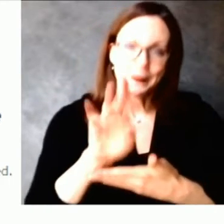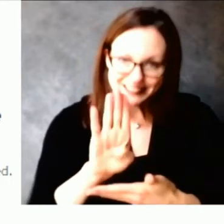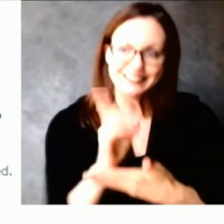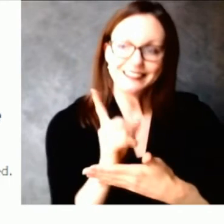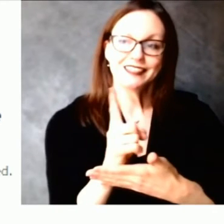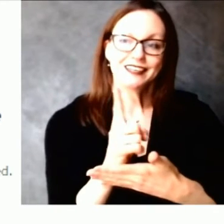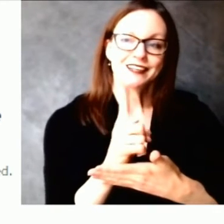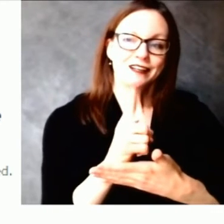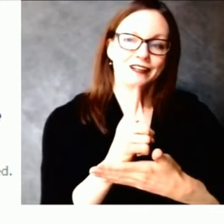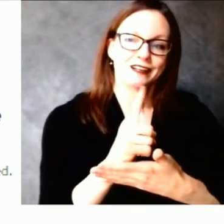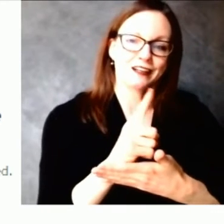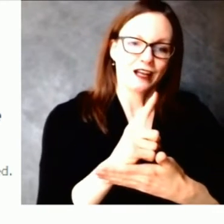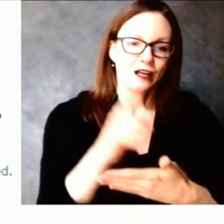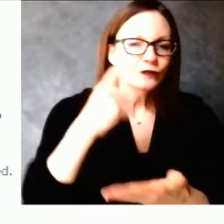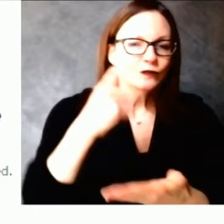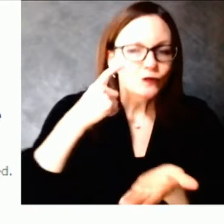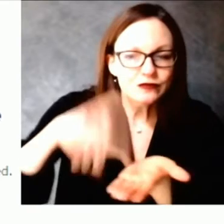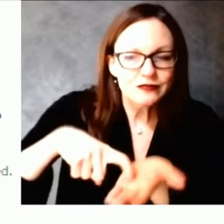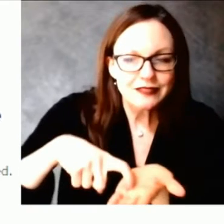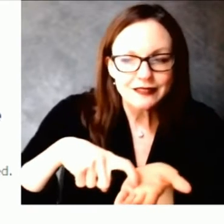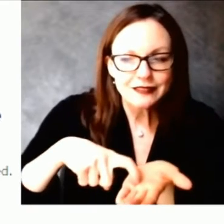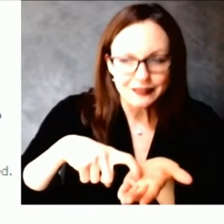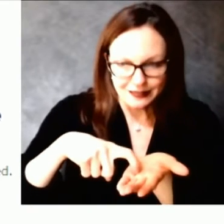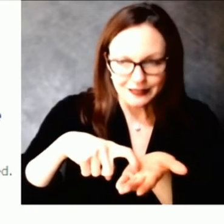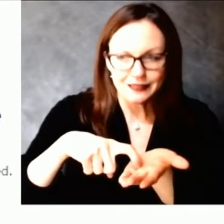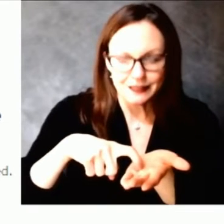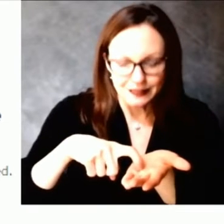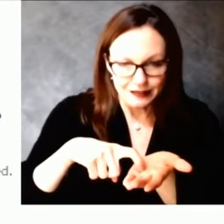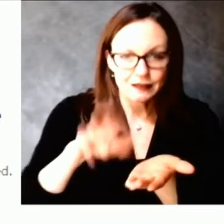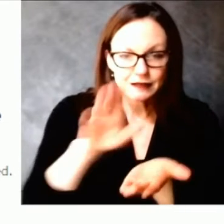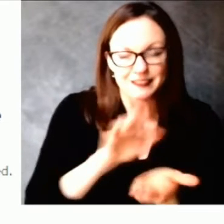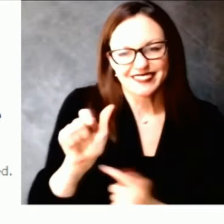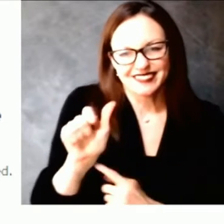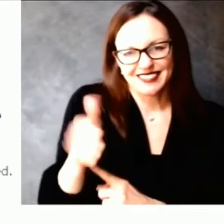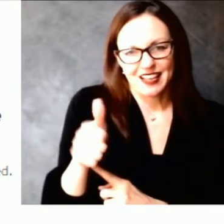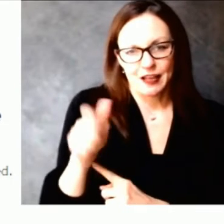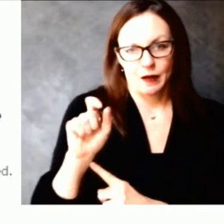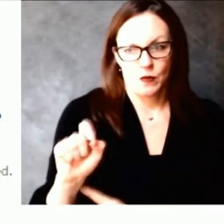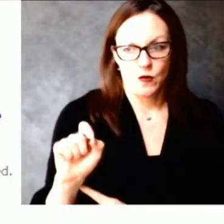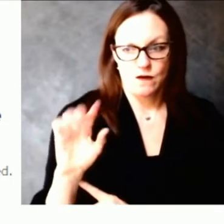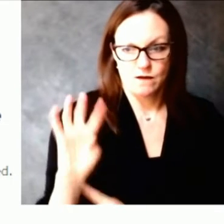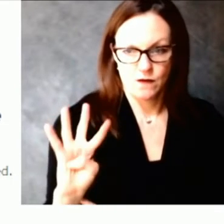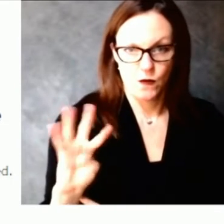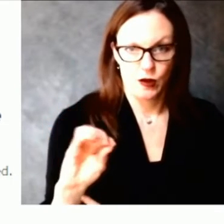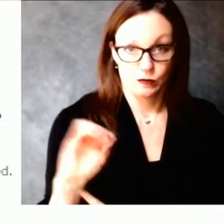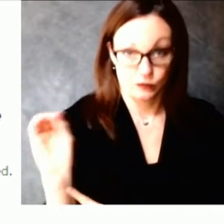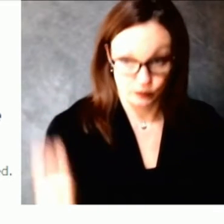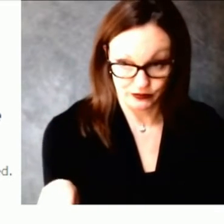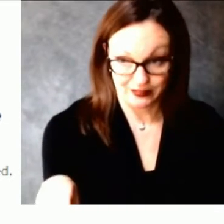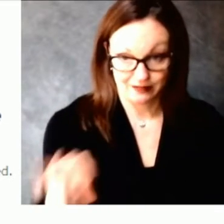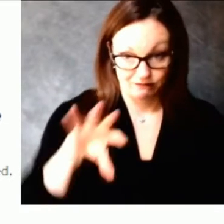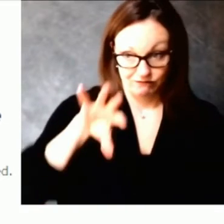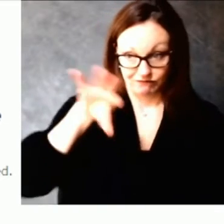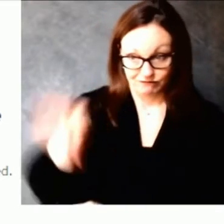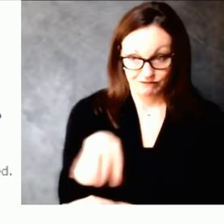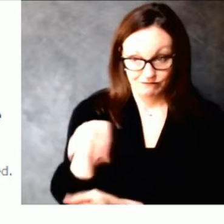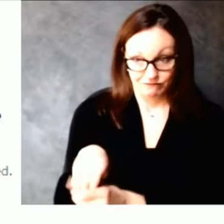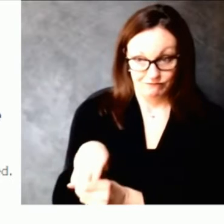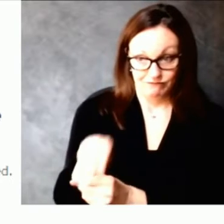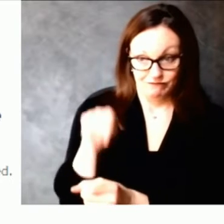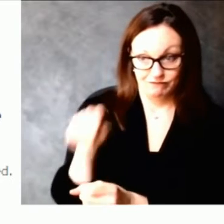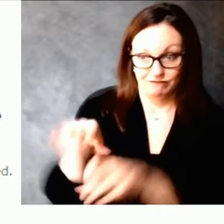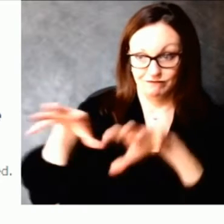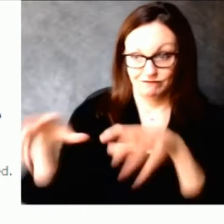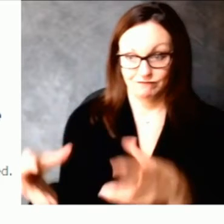is the percentage of all Wisconsin residents who have received at least one dose of vaccine. Our